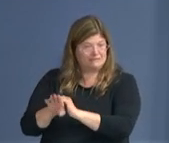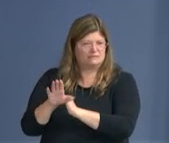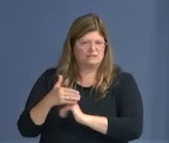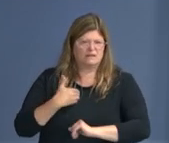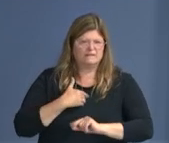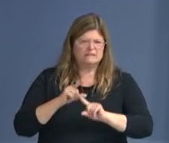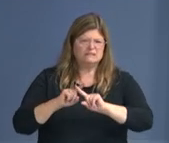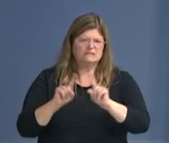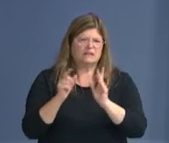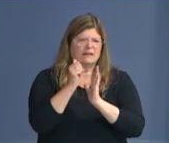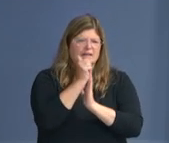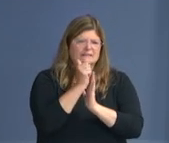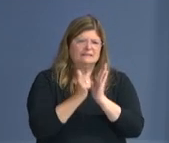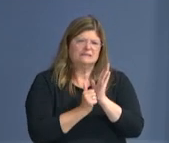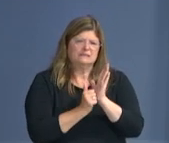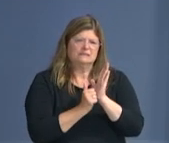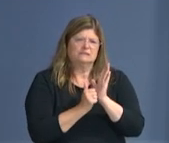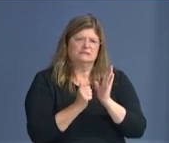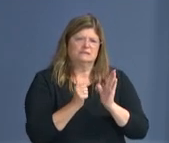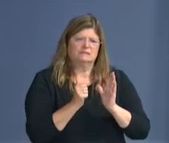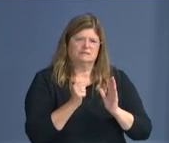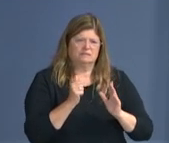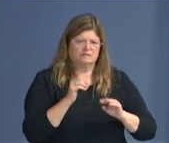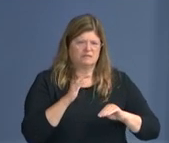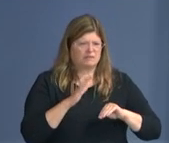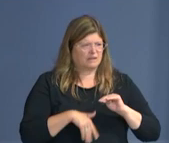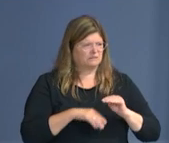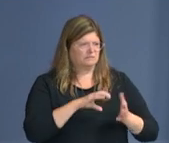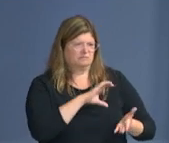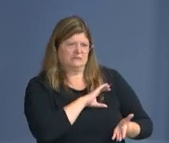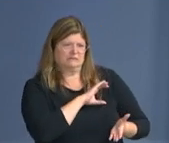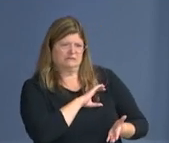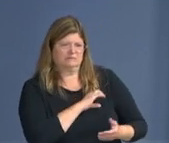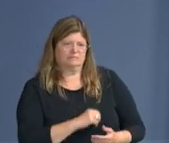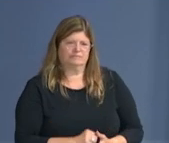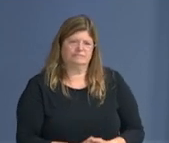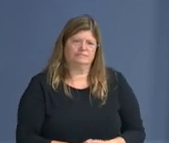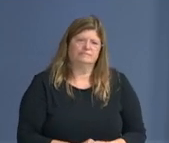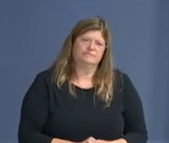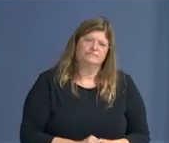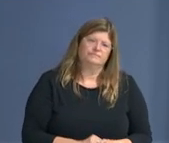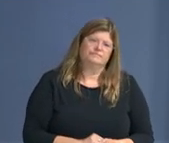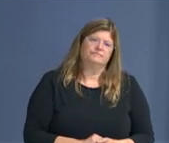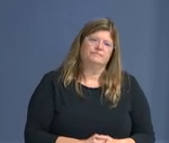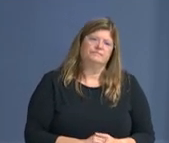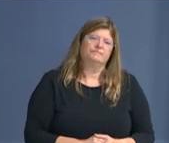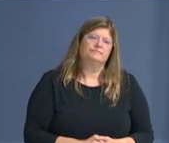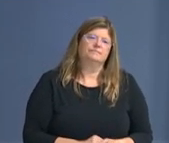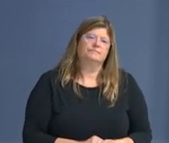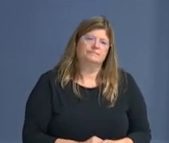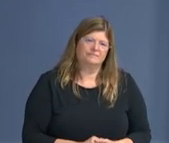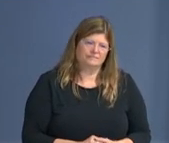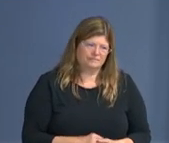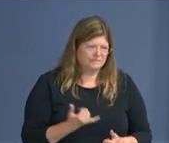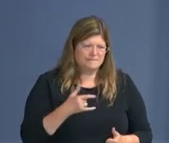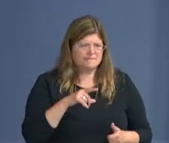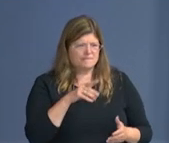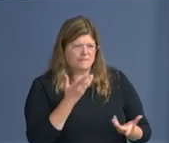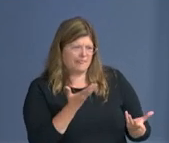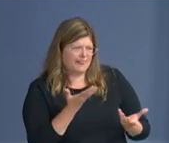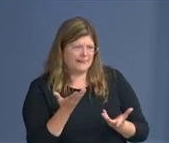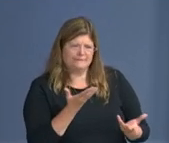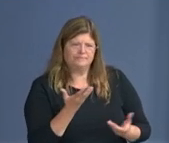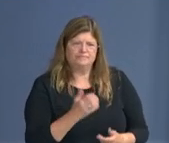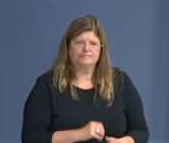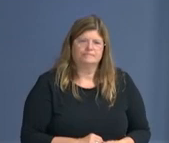the police officers, um, thought it was. Uh, and certainly somebody on our, in our PIO